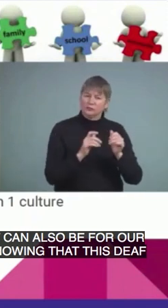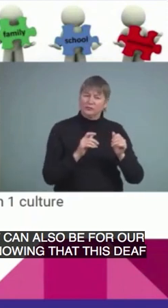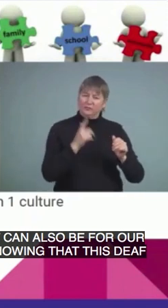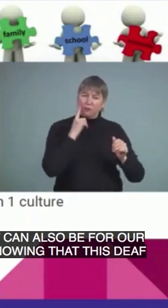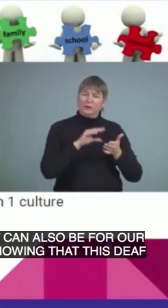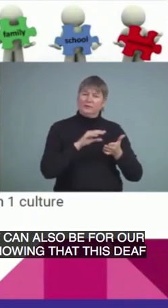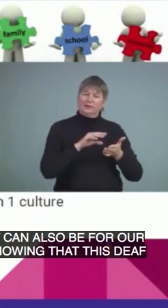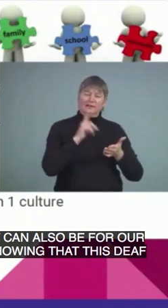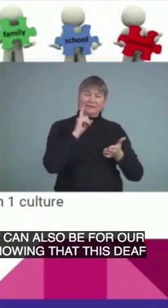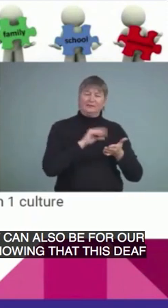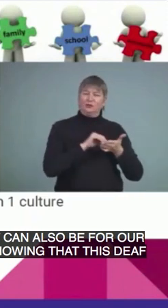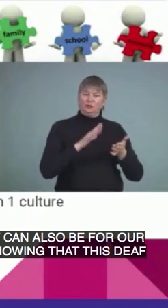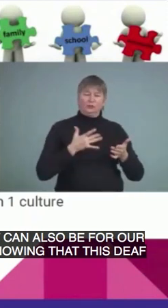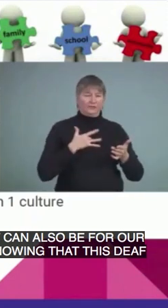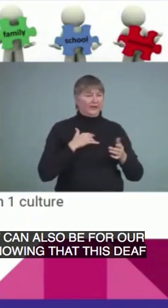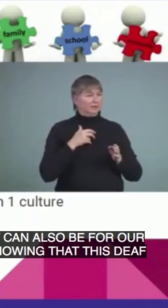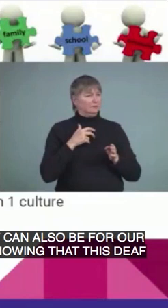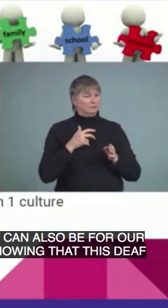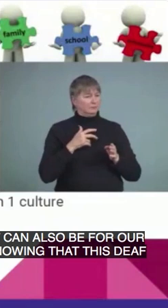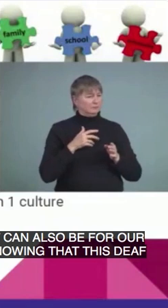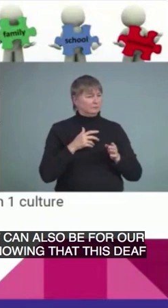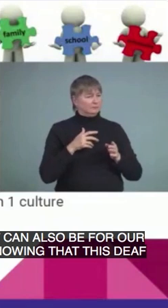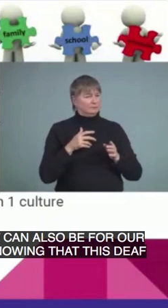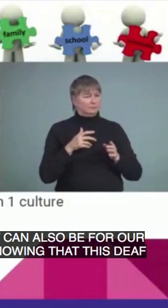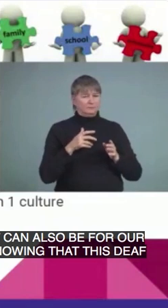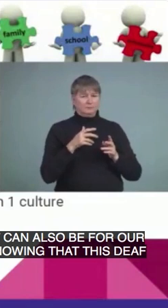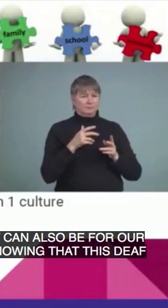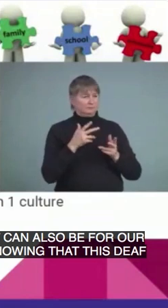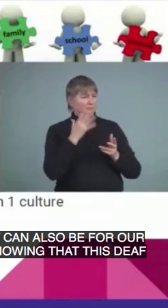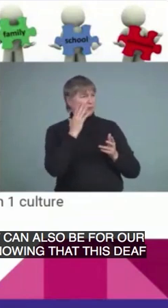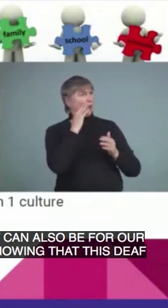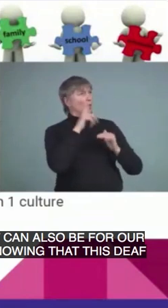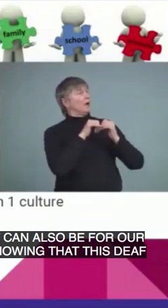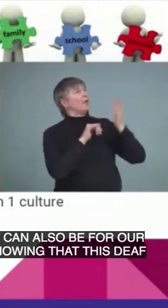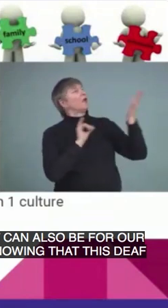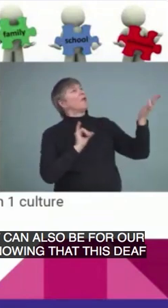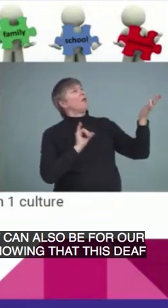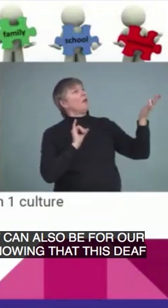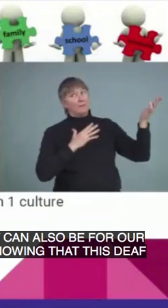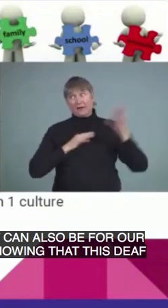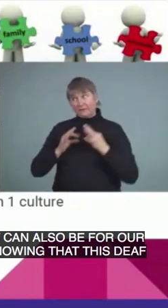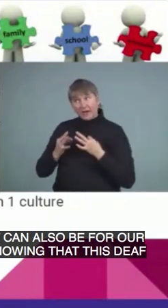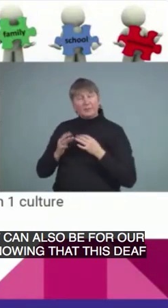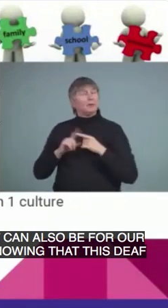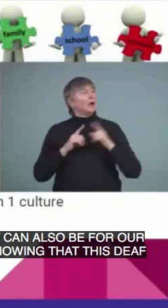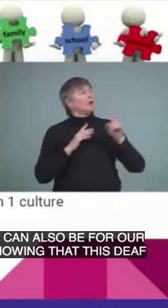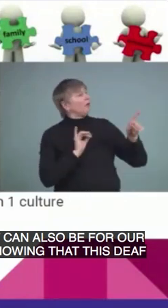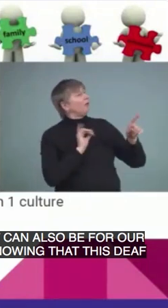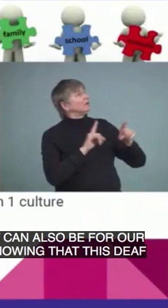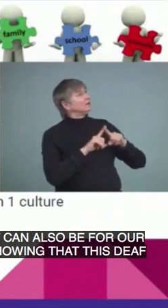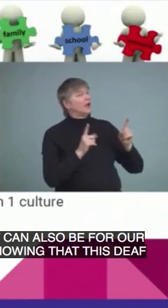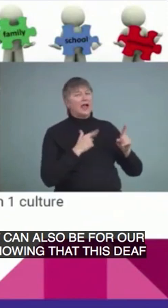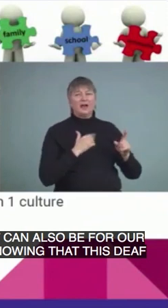students to know about this, about these people, and that they're free to